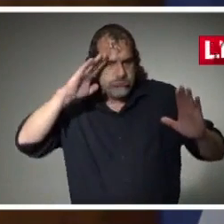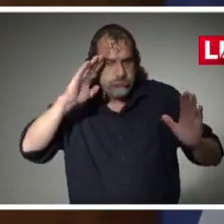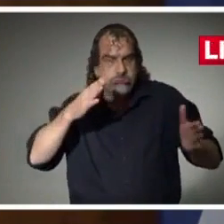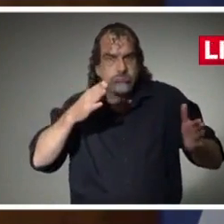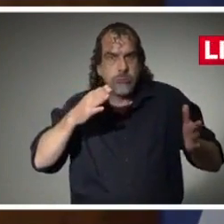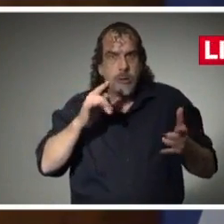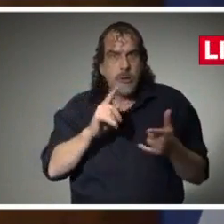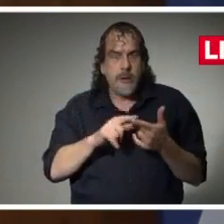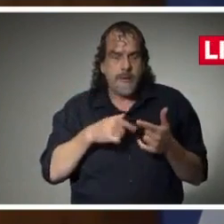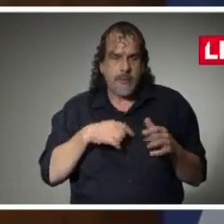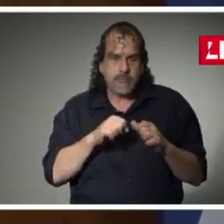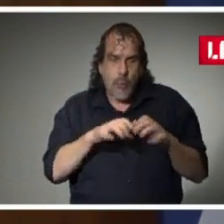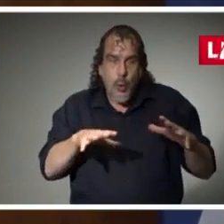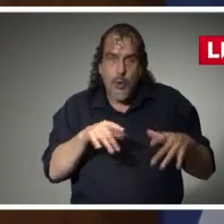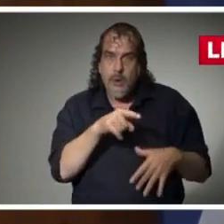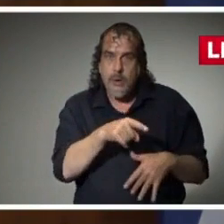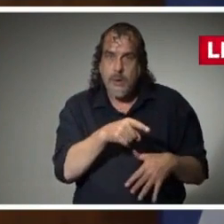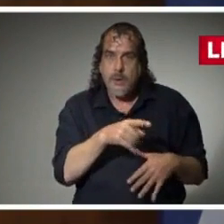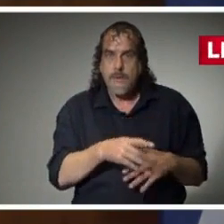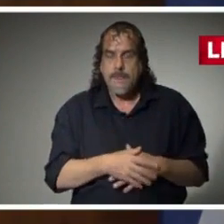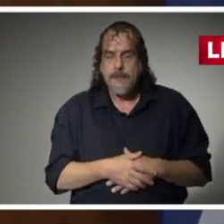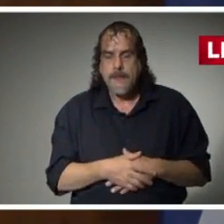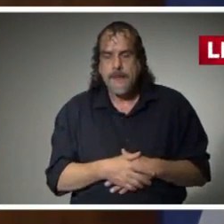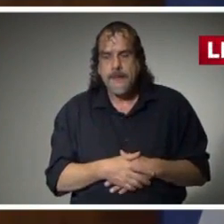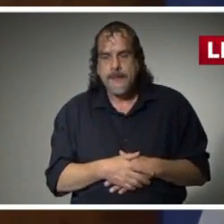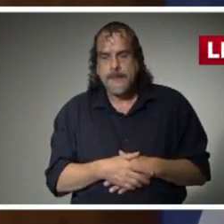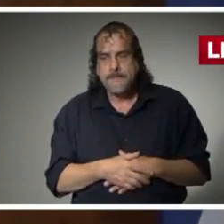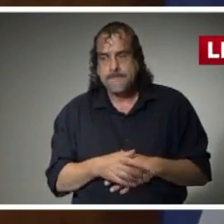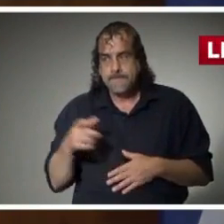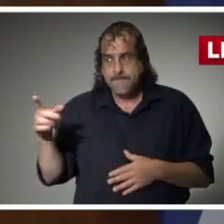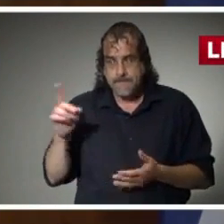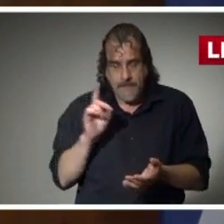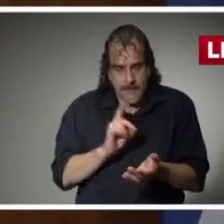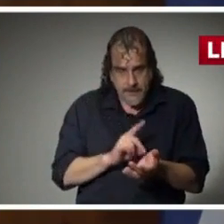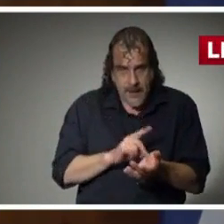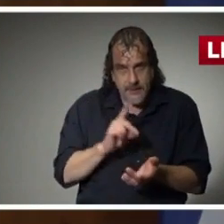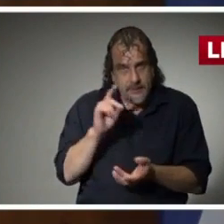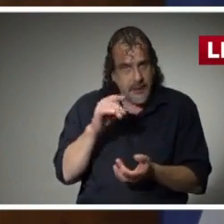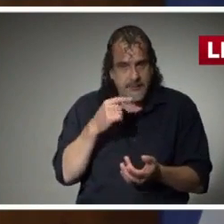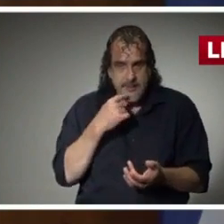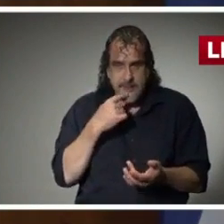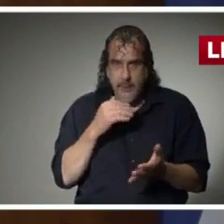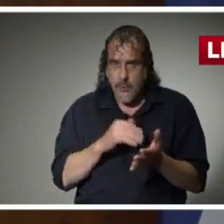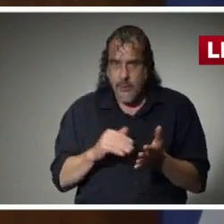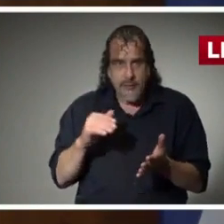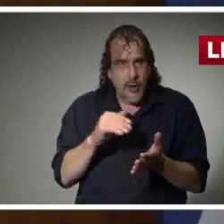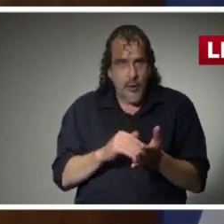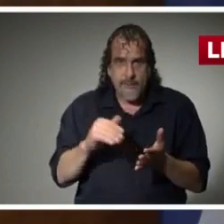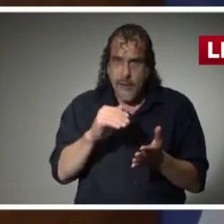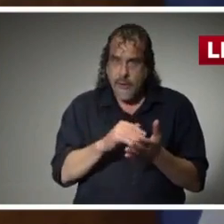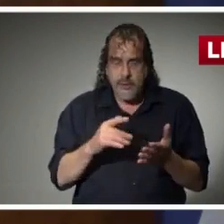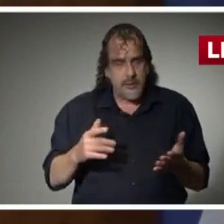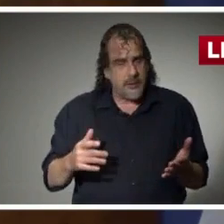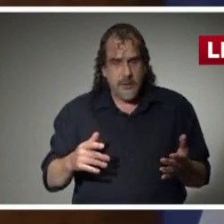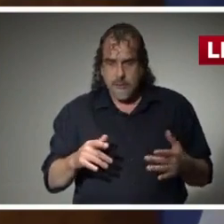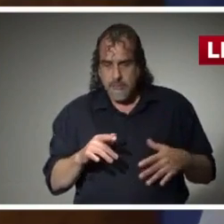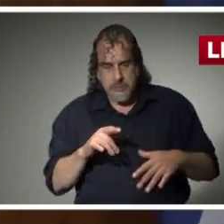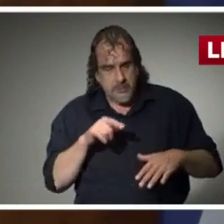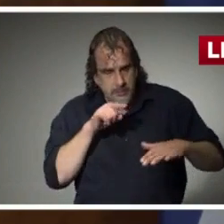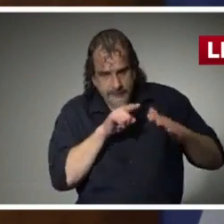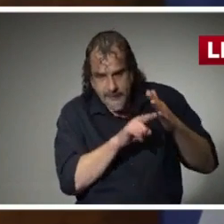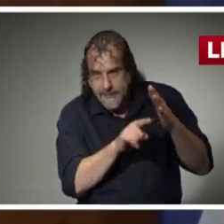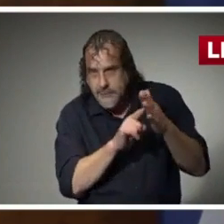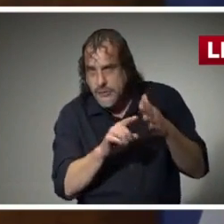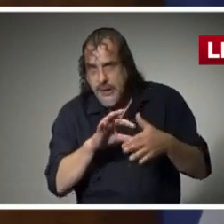large number of cases. And while Dr. Dobbs has said repeatedly over the last several days that they had not seen